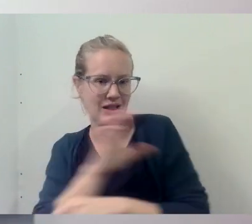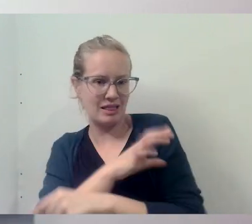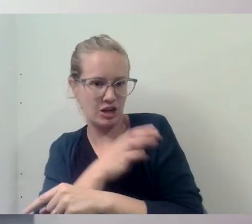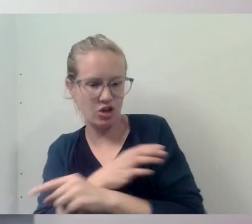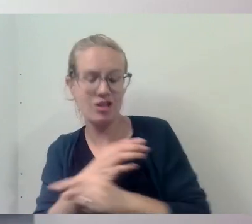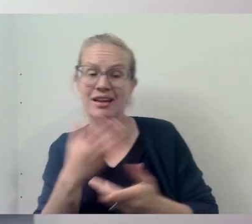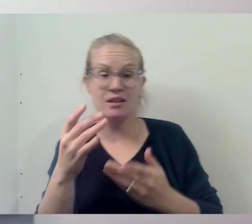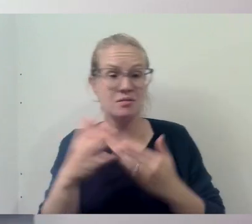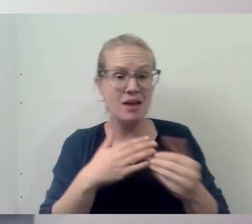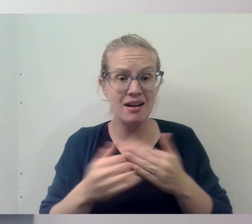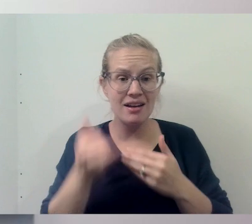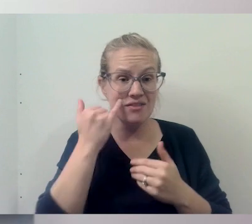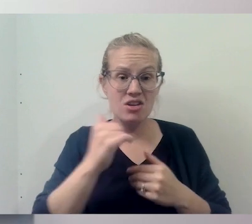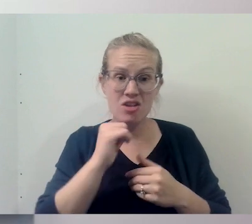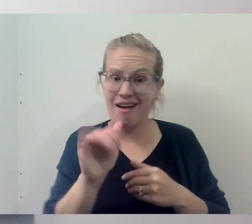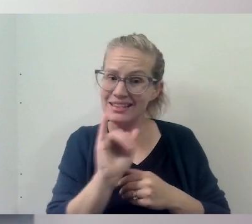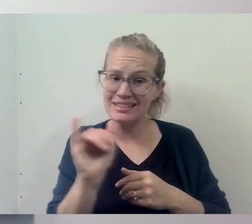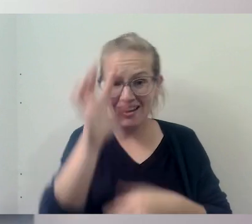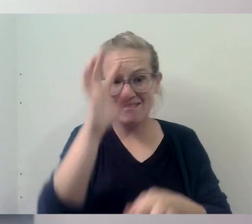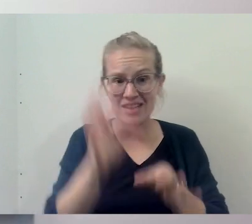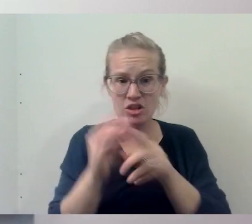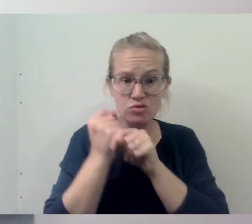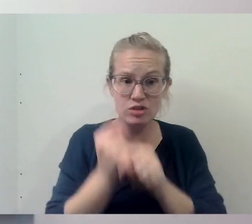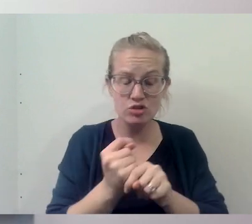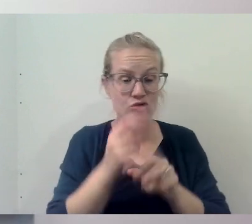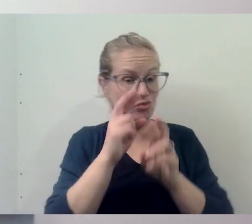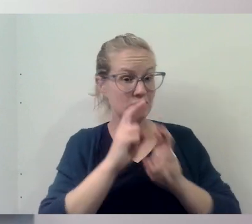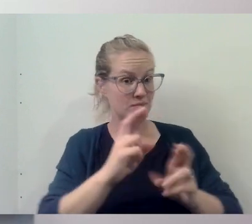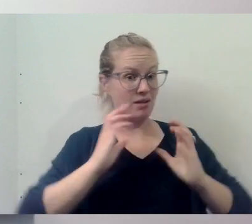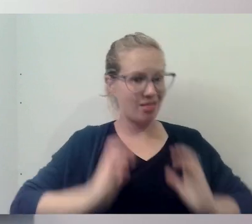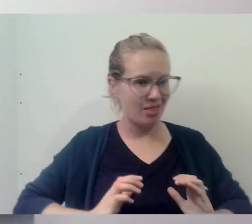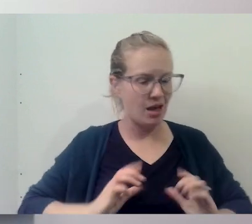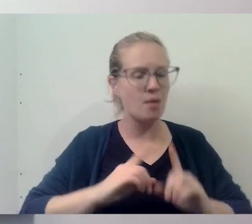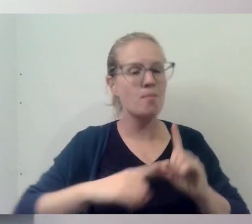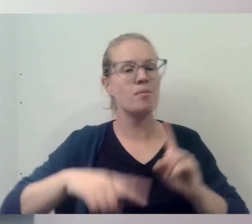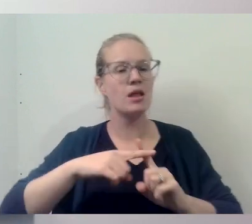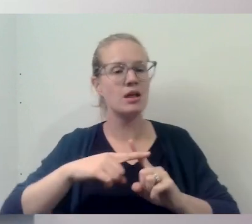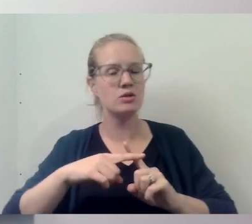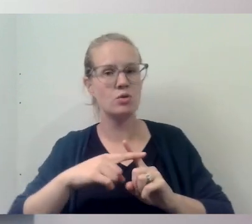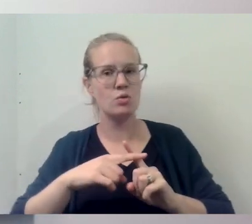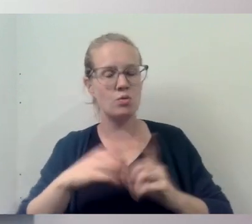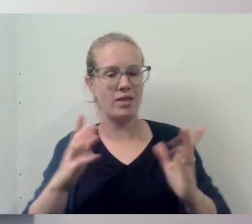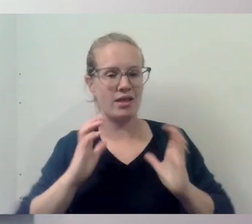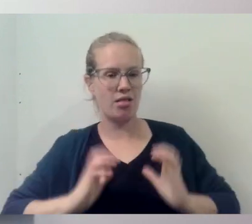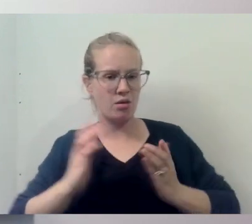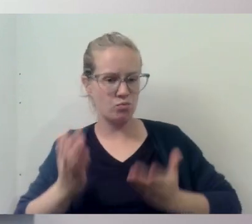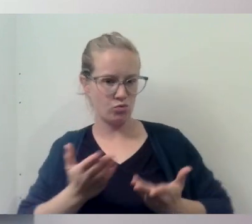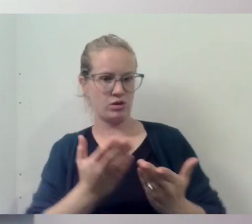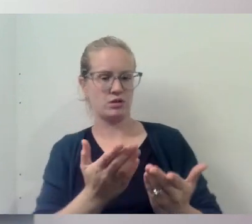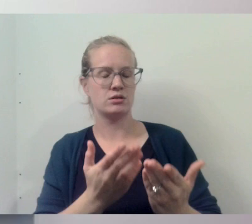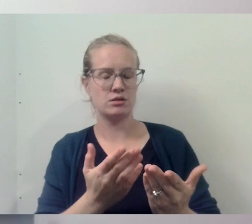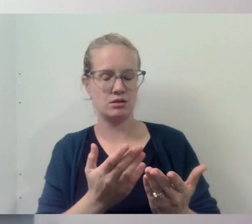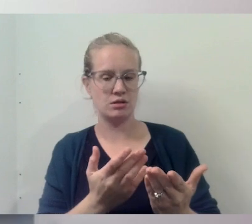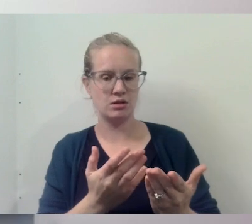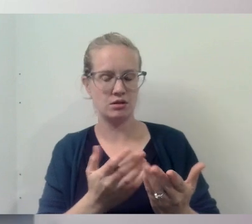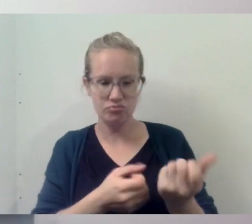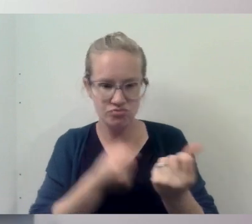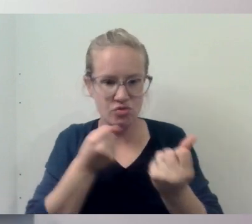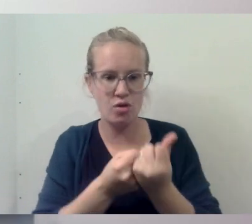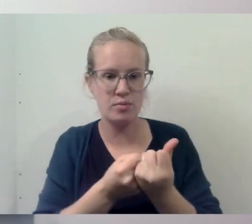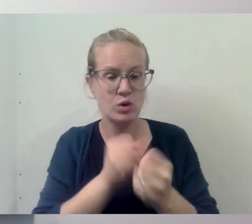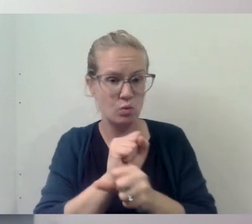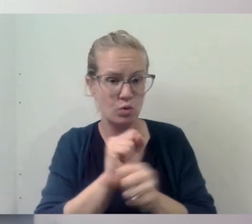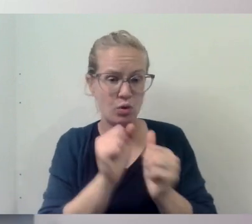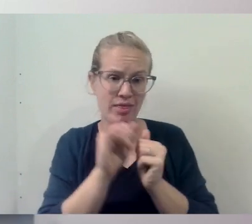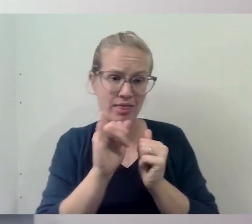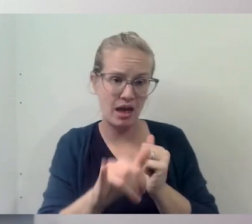but respecting the clients and also respecting what the client brings with them and affirming that and working with